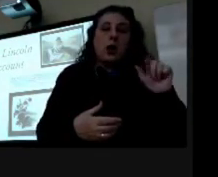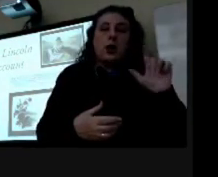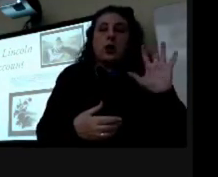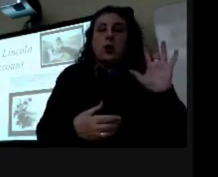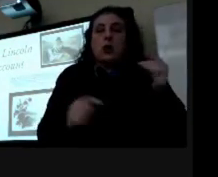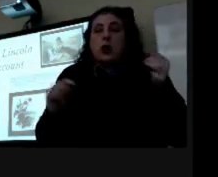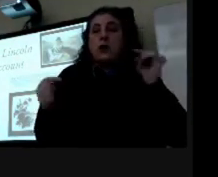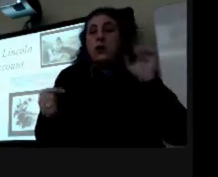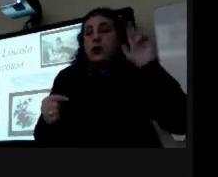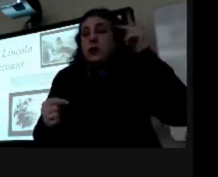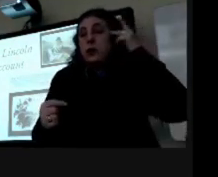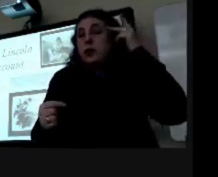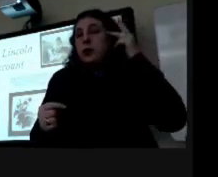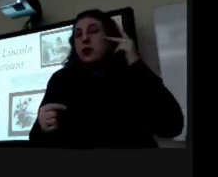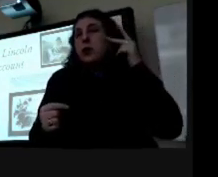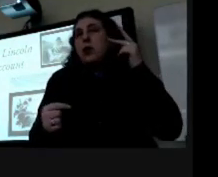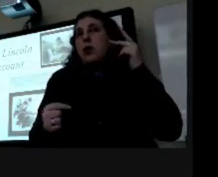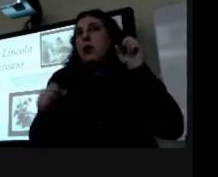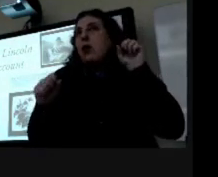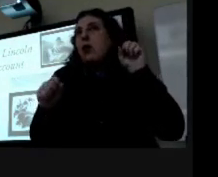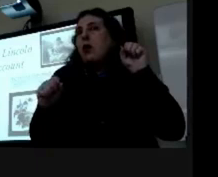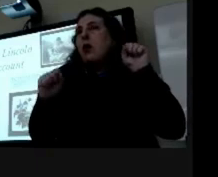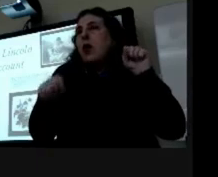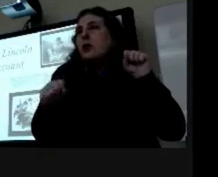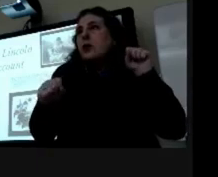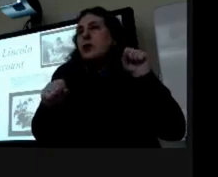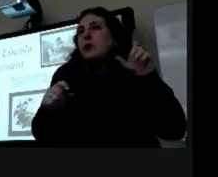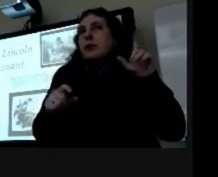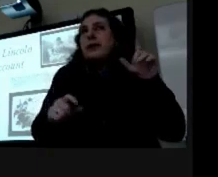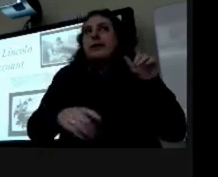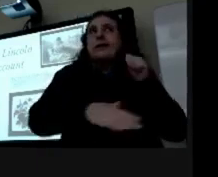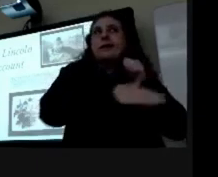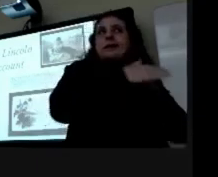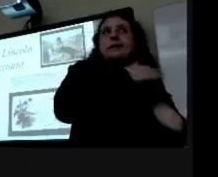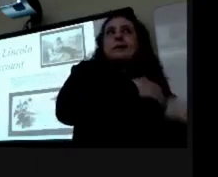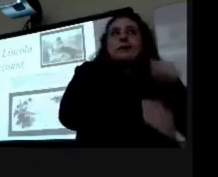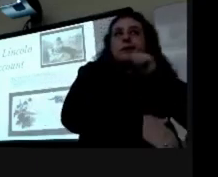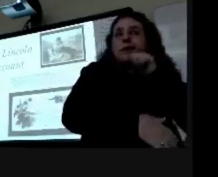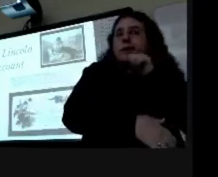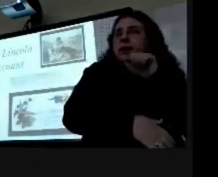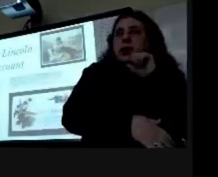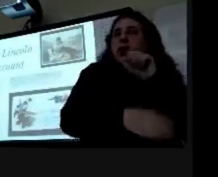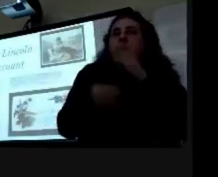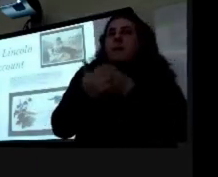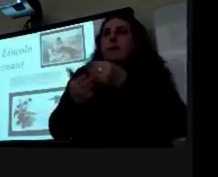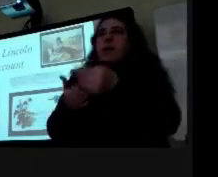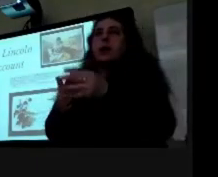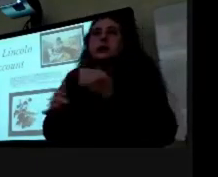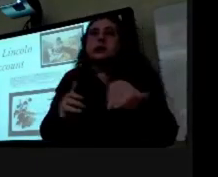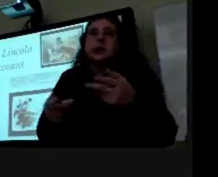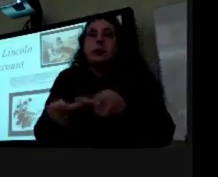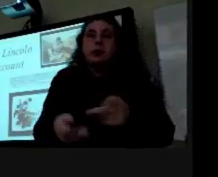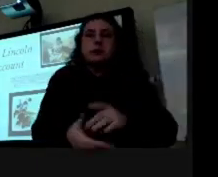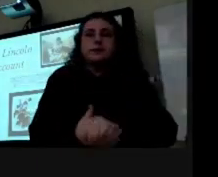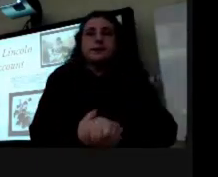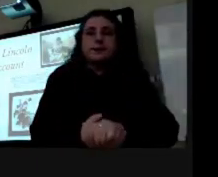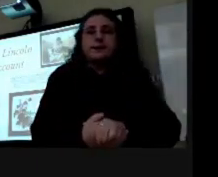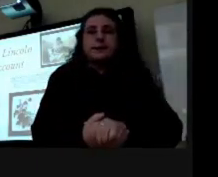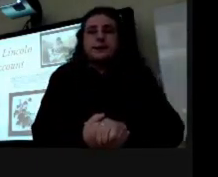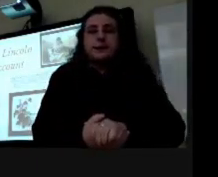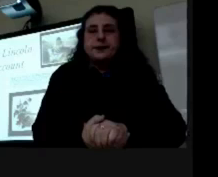his political aspirations so there's a good chance he may have wanted to keep it under the table um so he